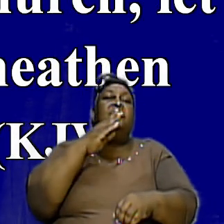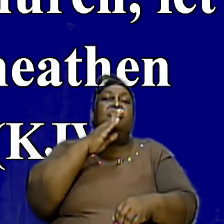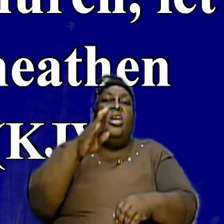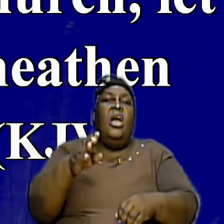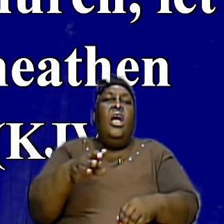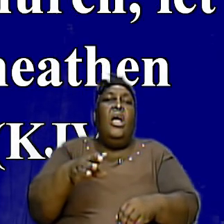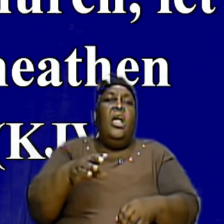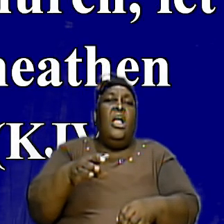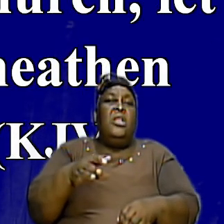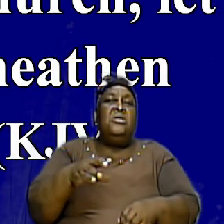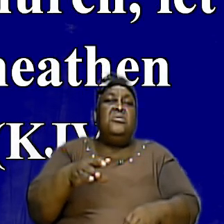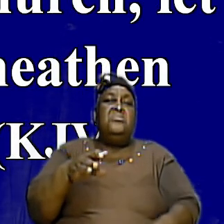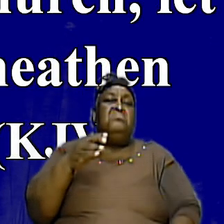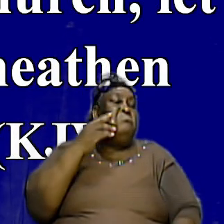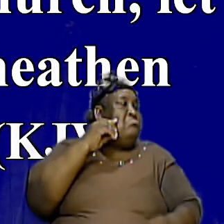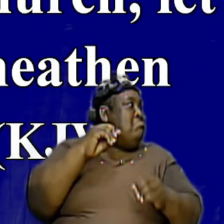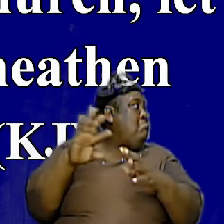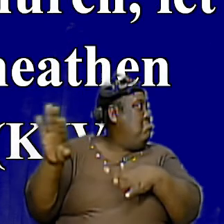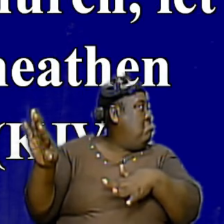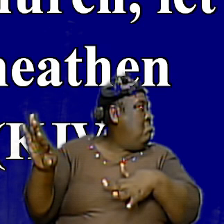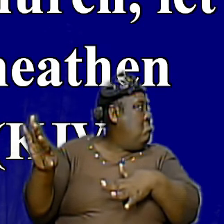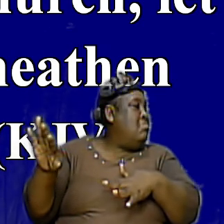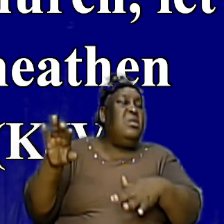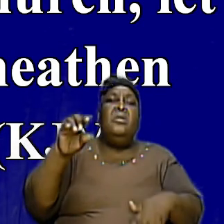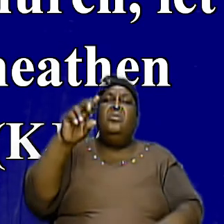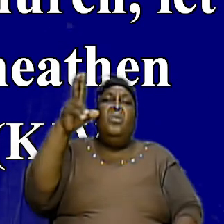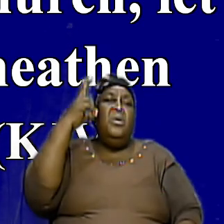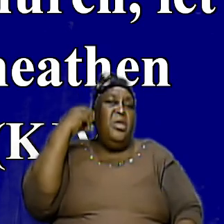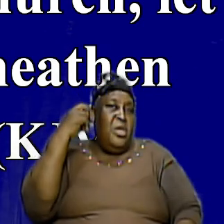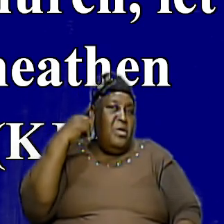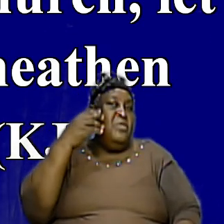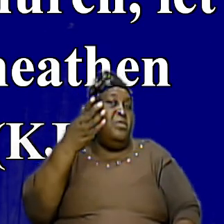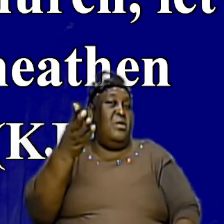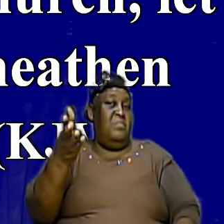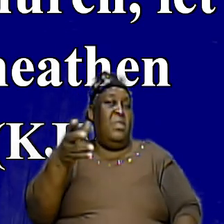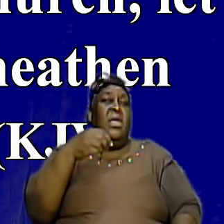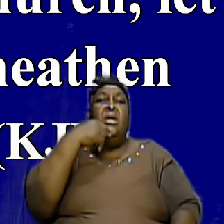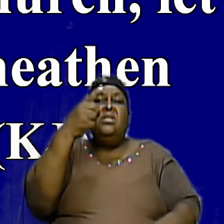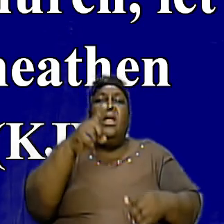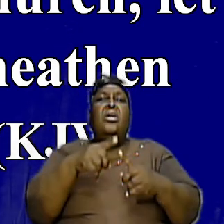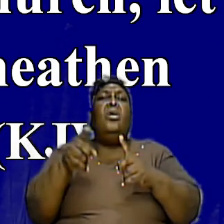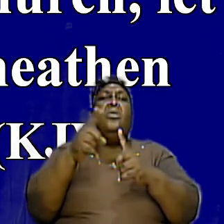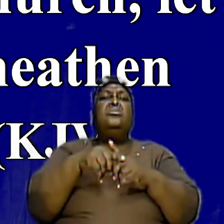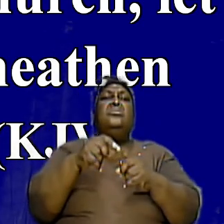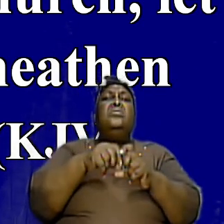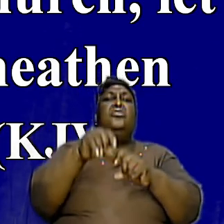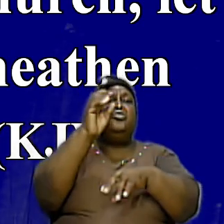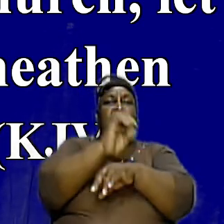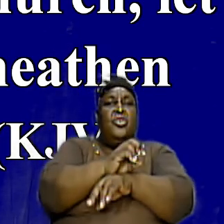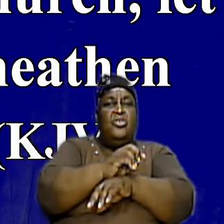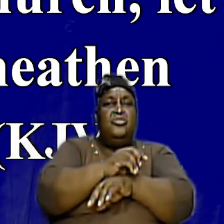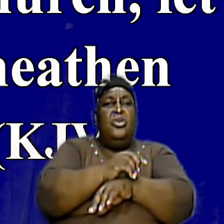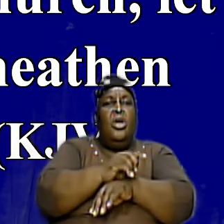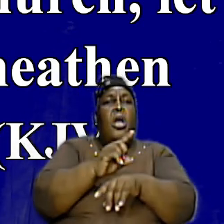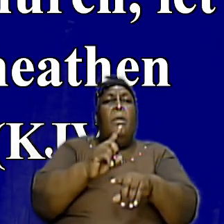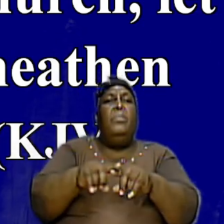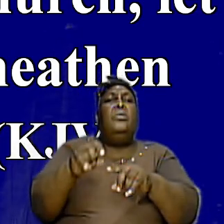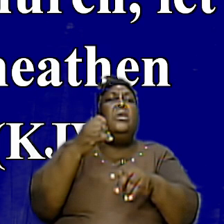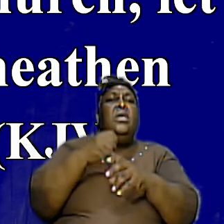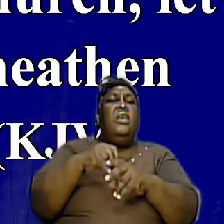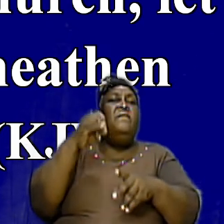If He Shall Neglect To Hear Them Tell It Unto The Church